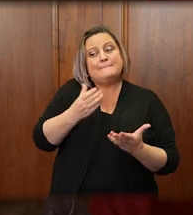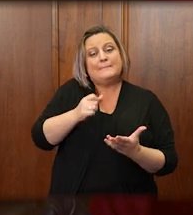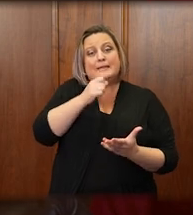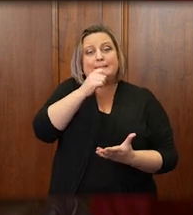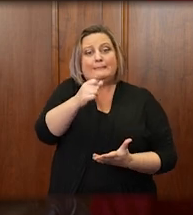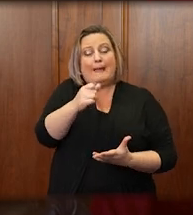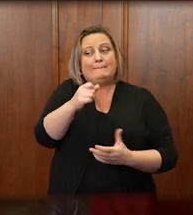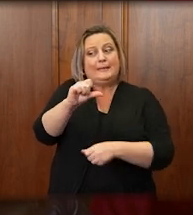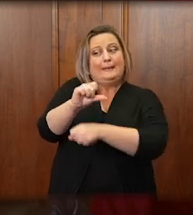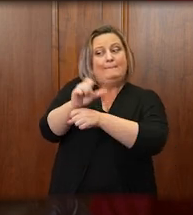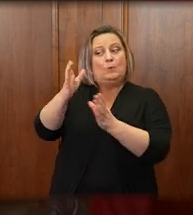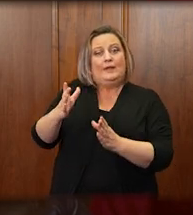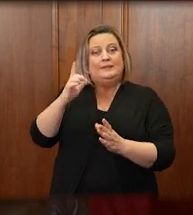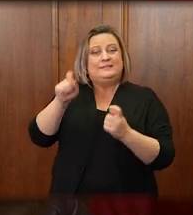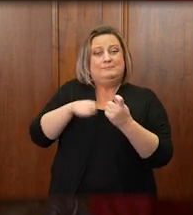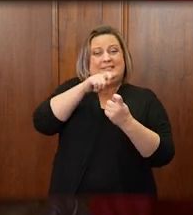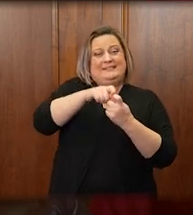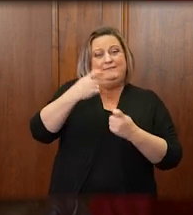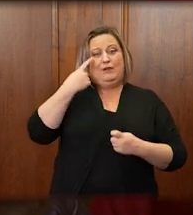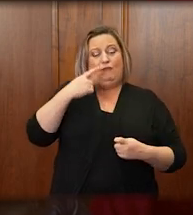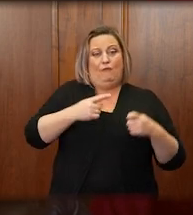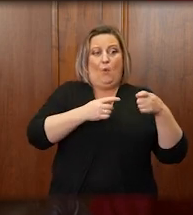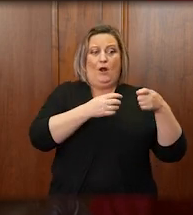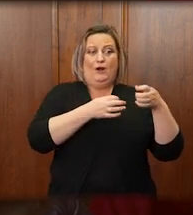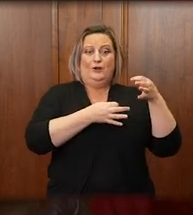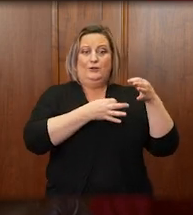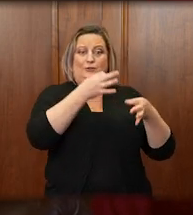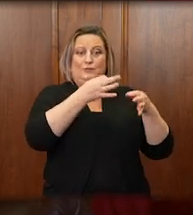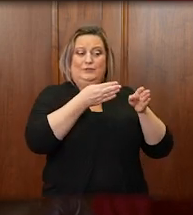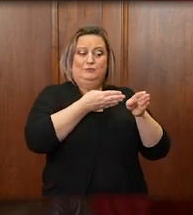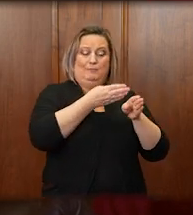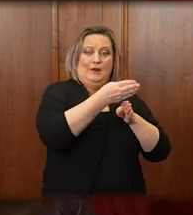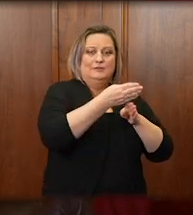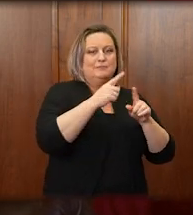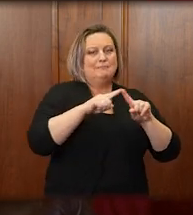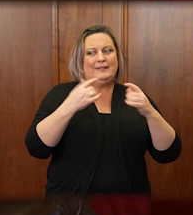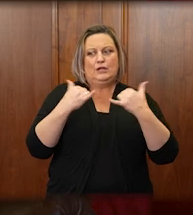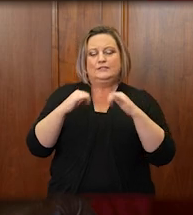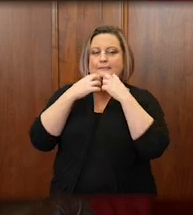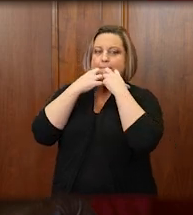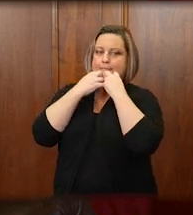judicial branch employees, are vital to the conduct of district court business.